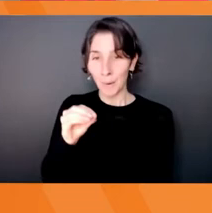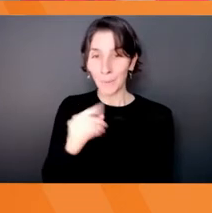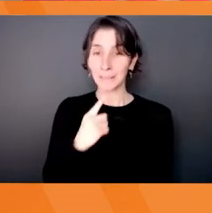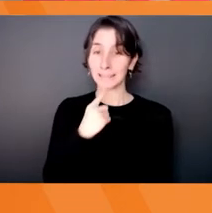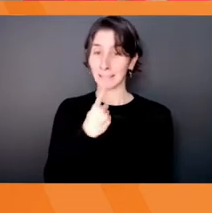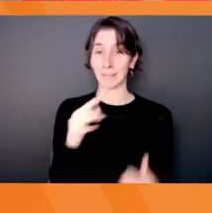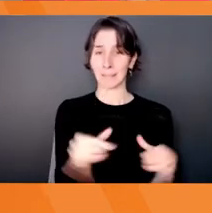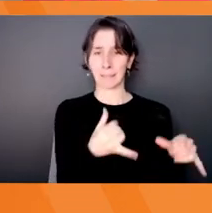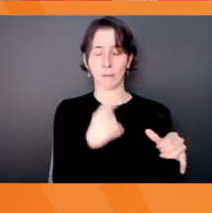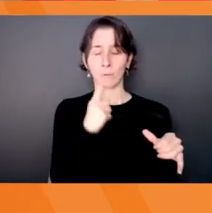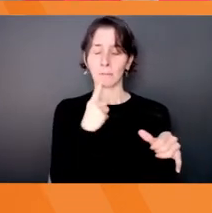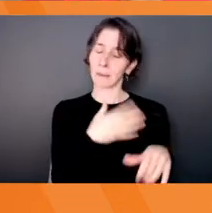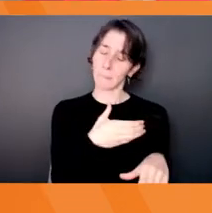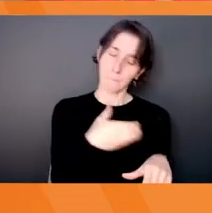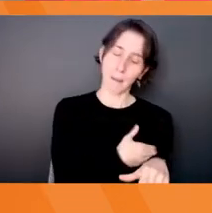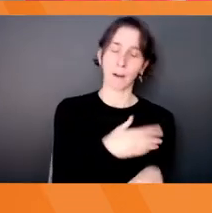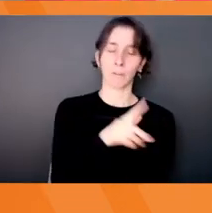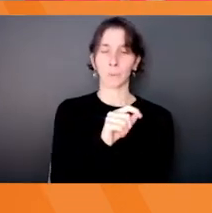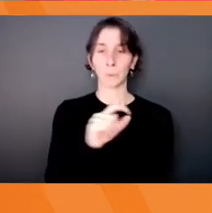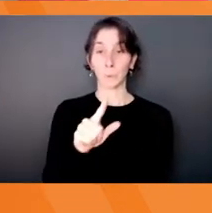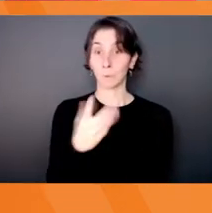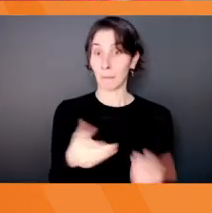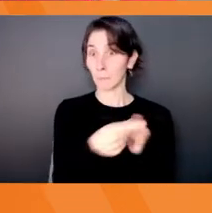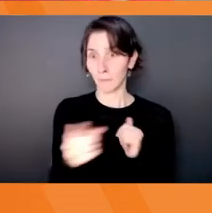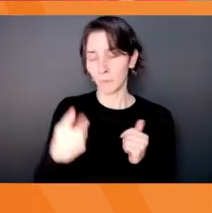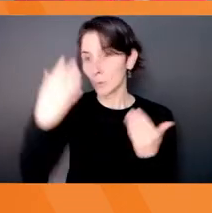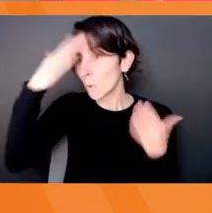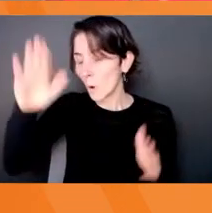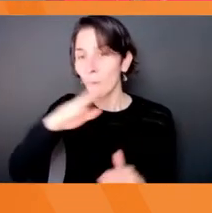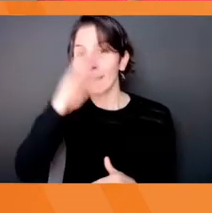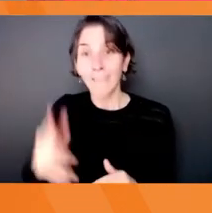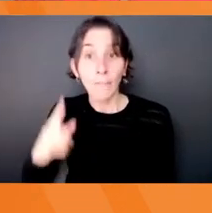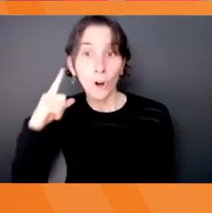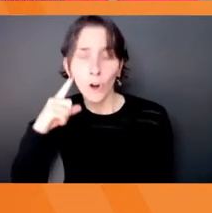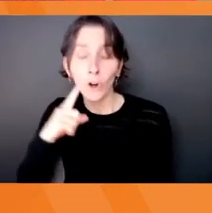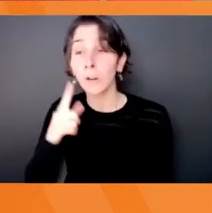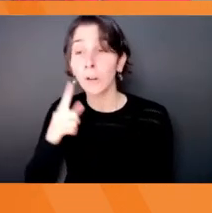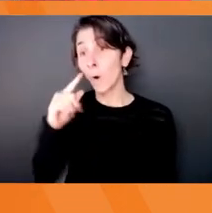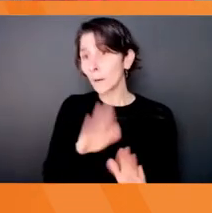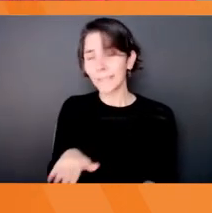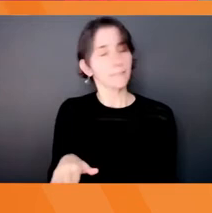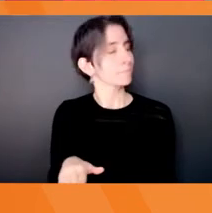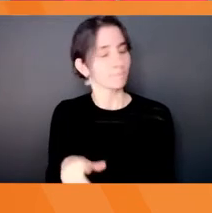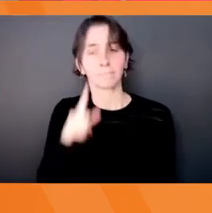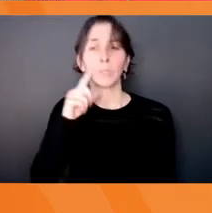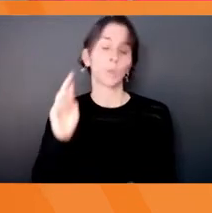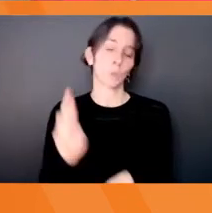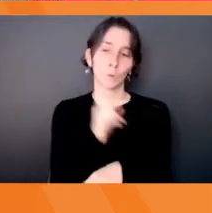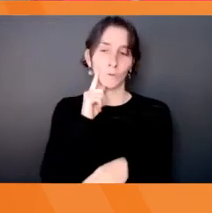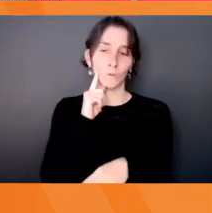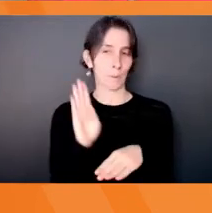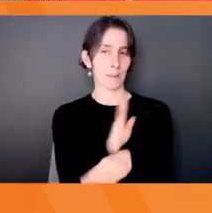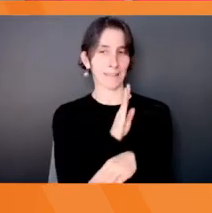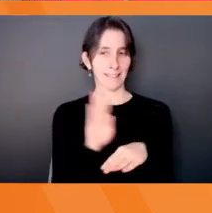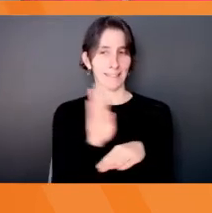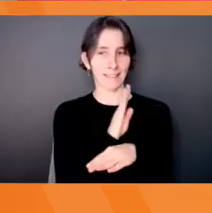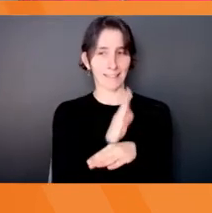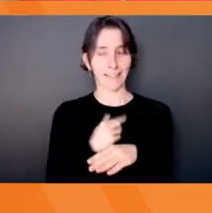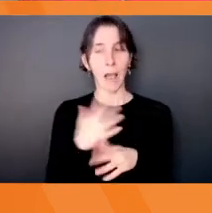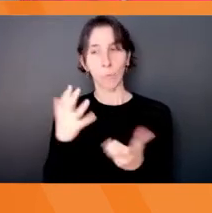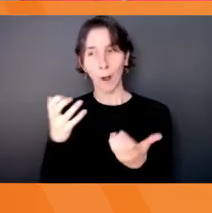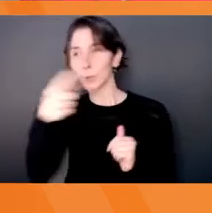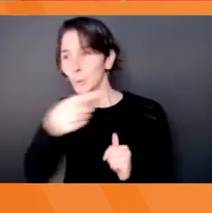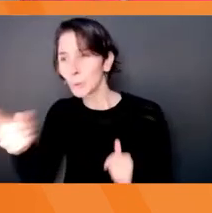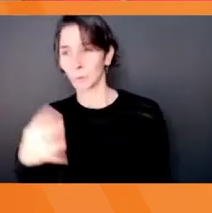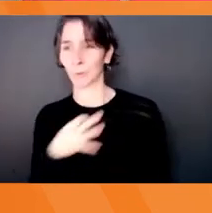business tools that you may have never heard about. It is not a child's toy. It can be used for business. I'm trying to pique your curiosity because it's actually my